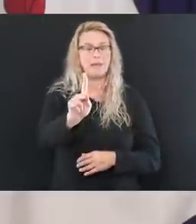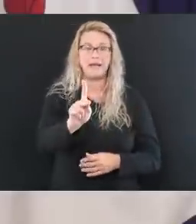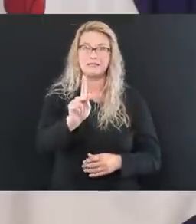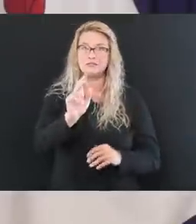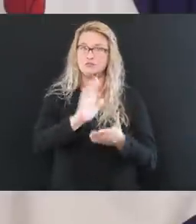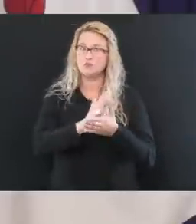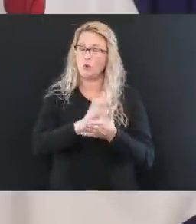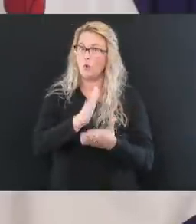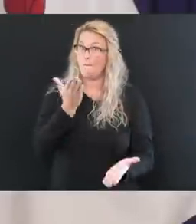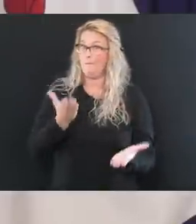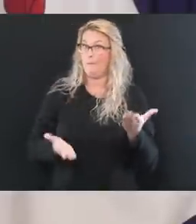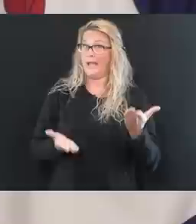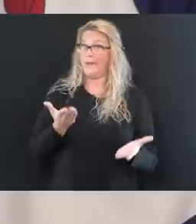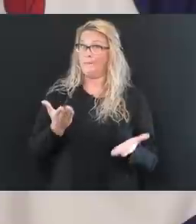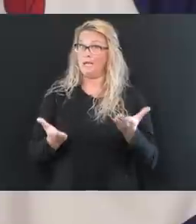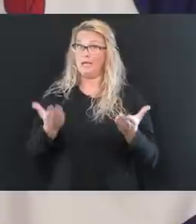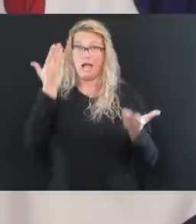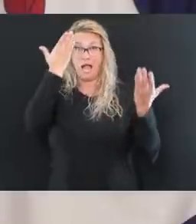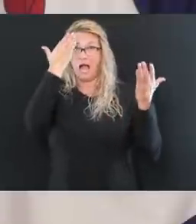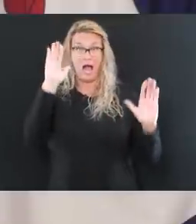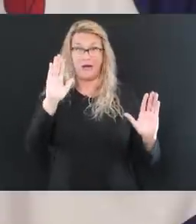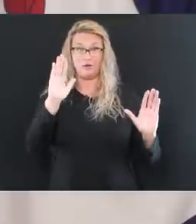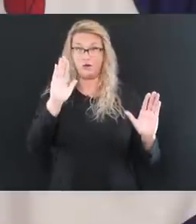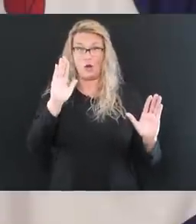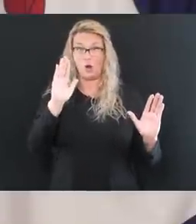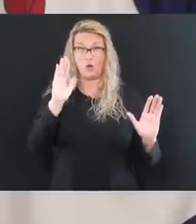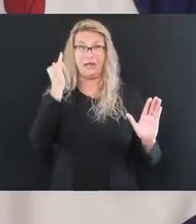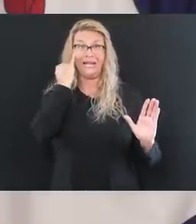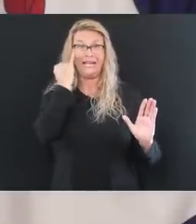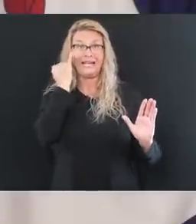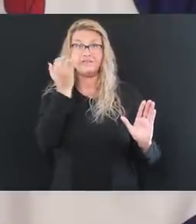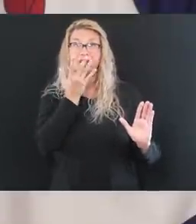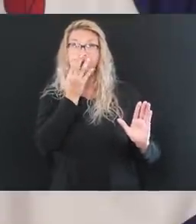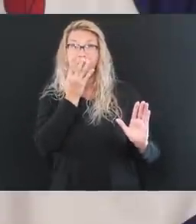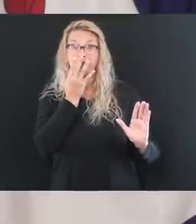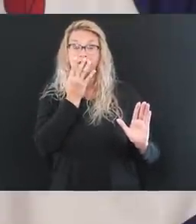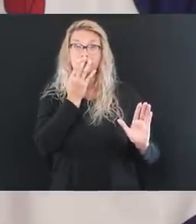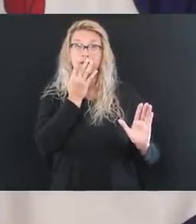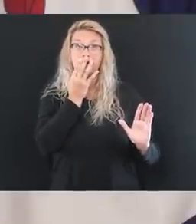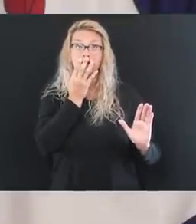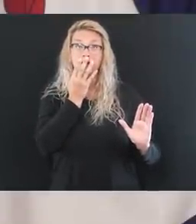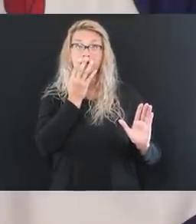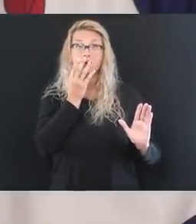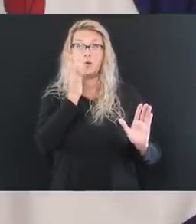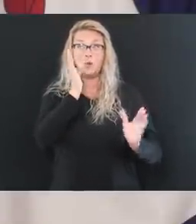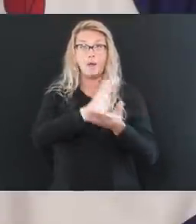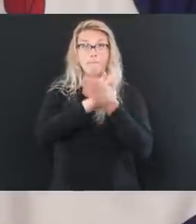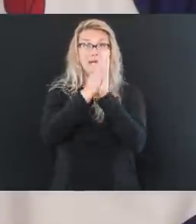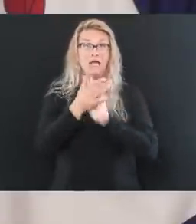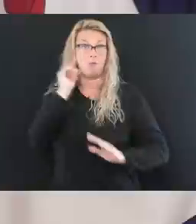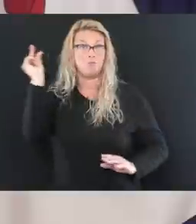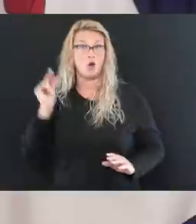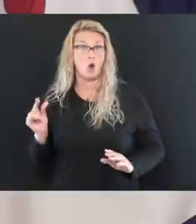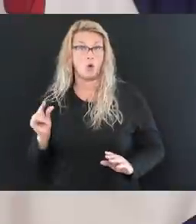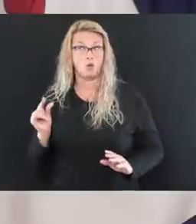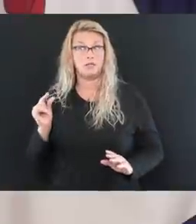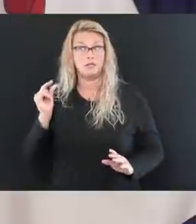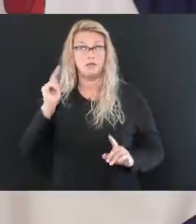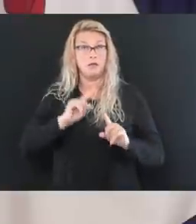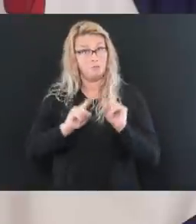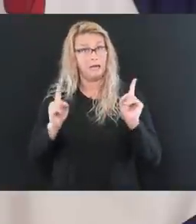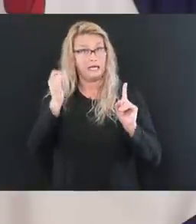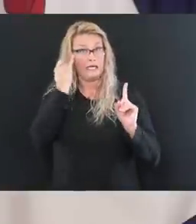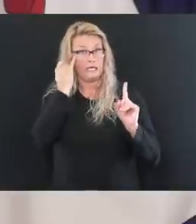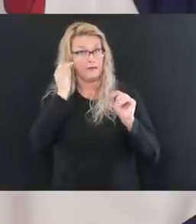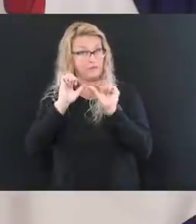maybe, because I don't know that the colors, you know, are going to fall into the orange. I mean, into the gold right yet, but I think they're going to, I